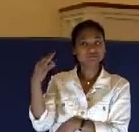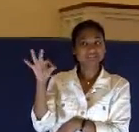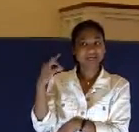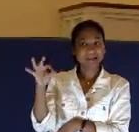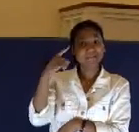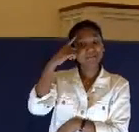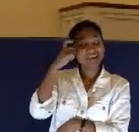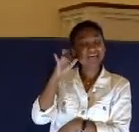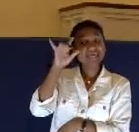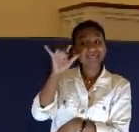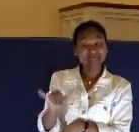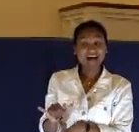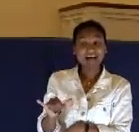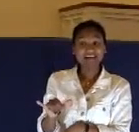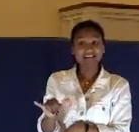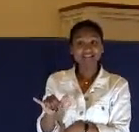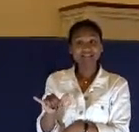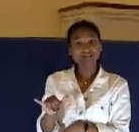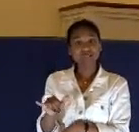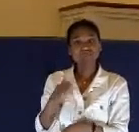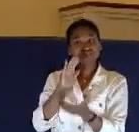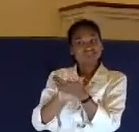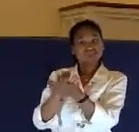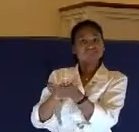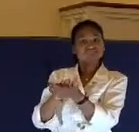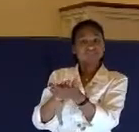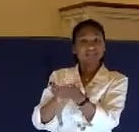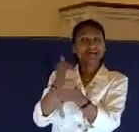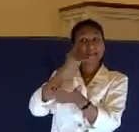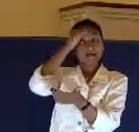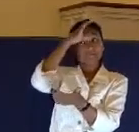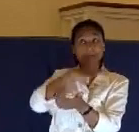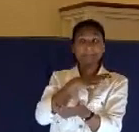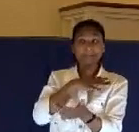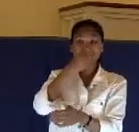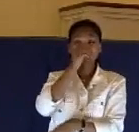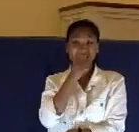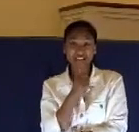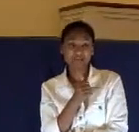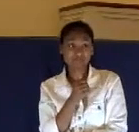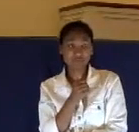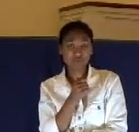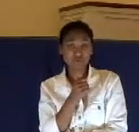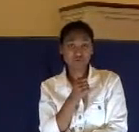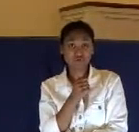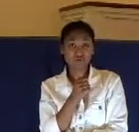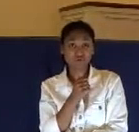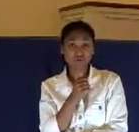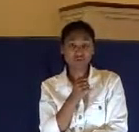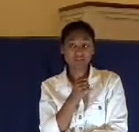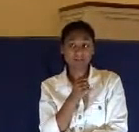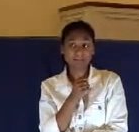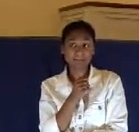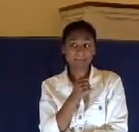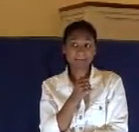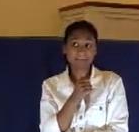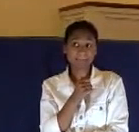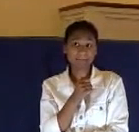this is thankworthy if a man for conscience towards God suffer or endure grief suffering